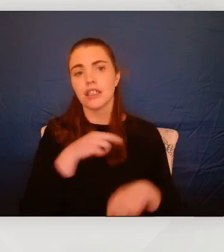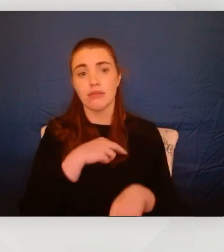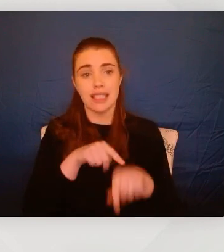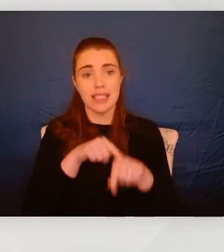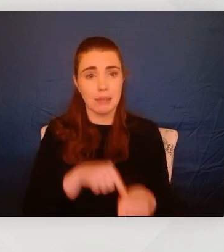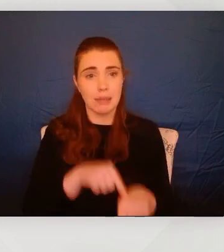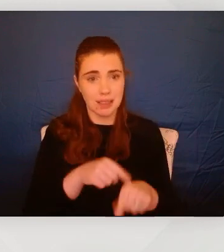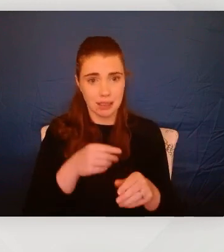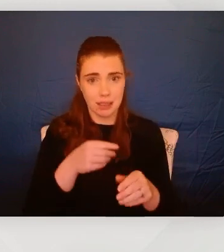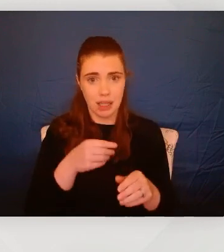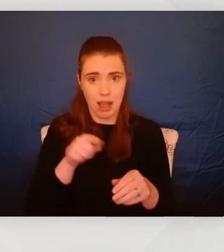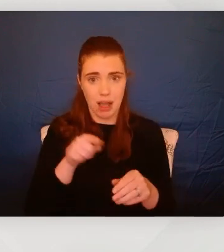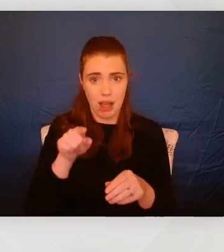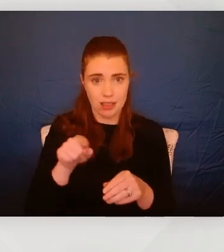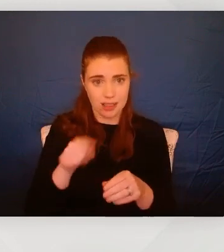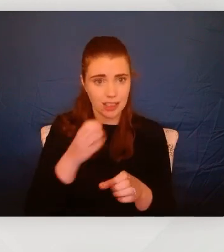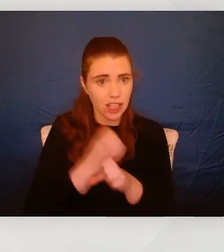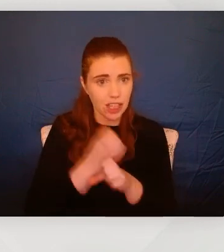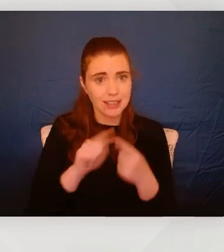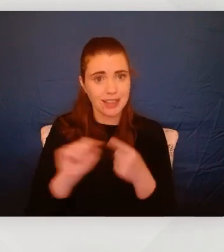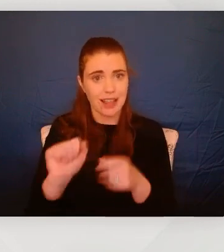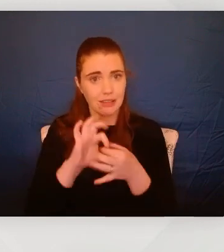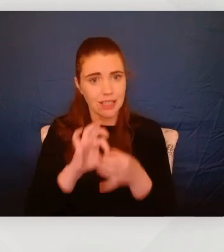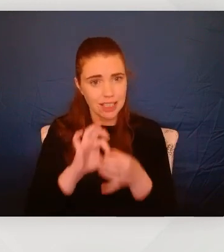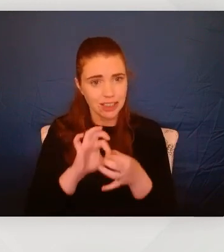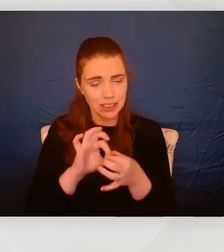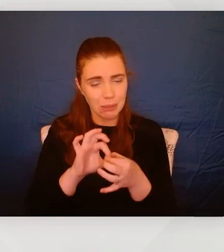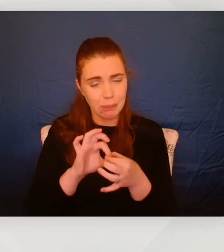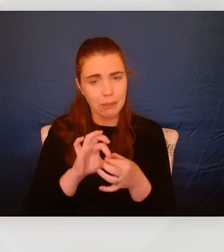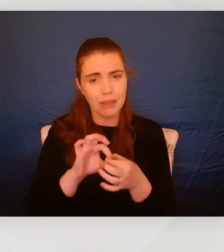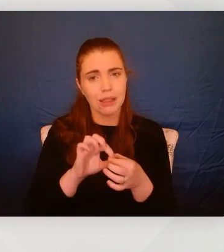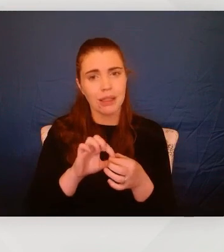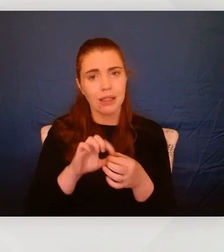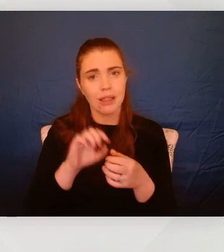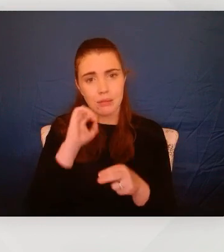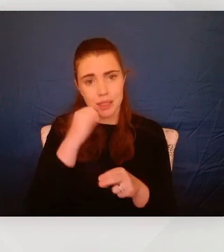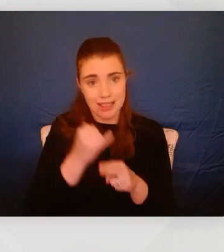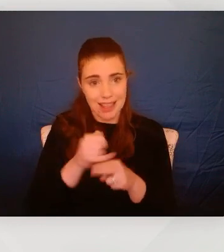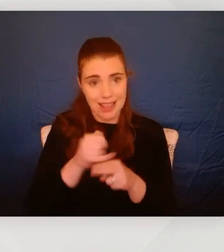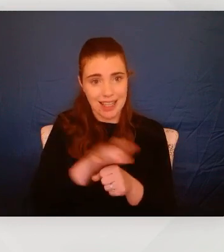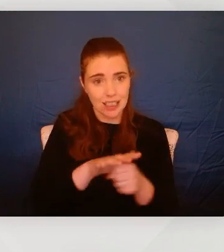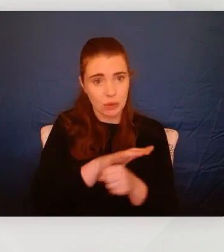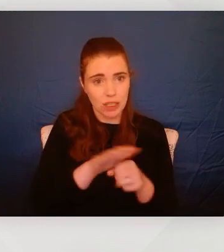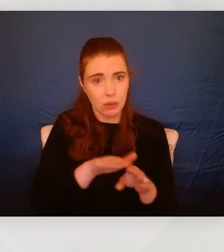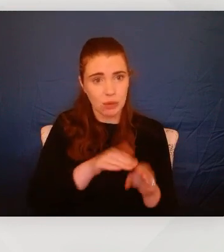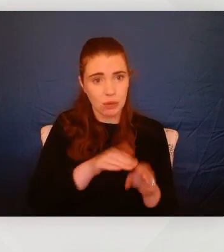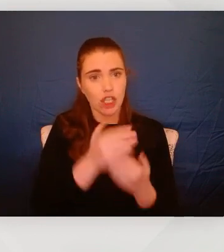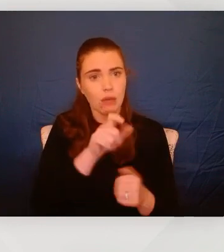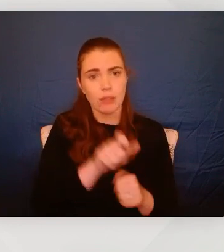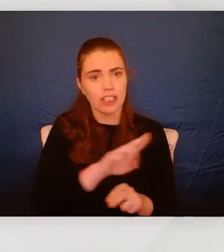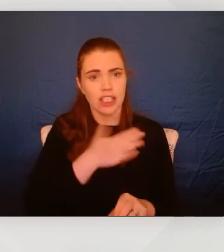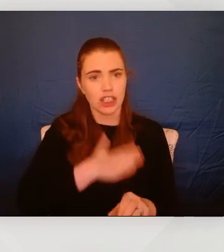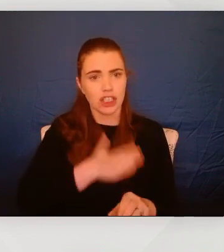living, what the relationship is going to be, because in that setting with the young person, it's not just about them overcoming it,